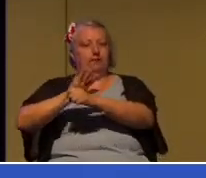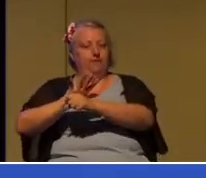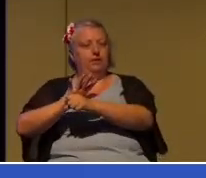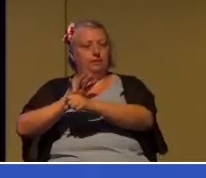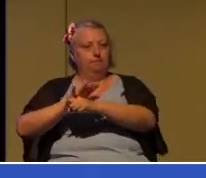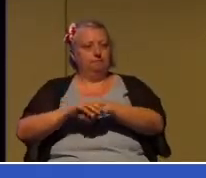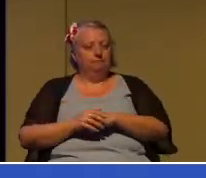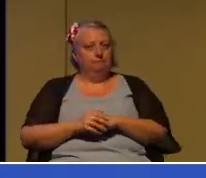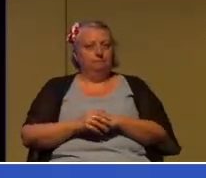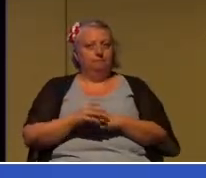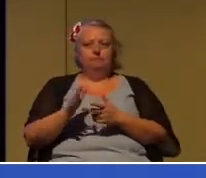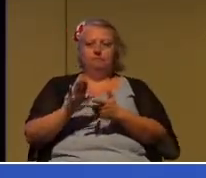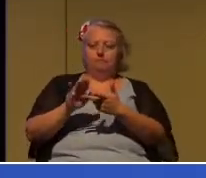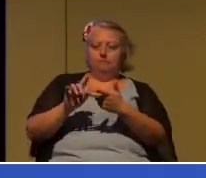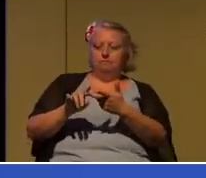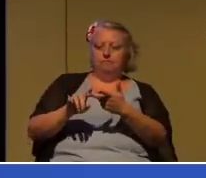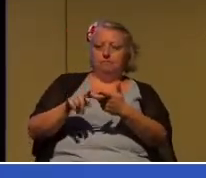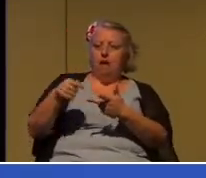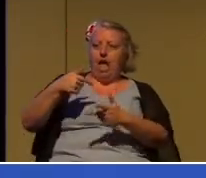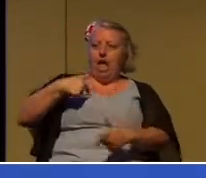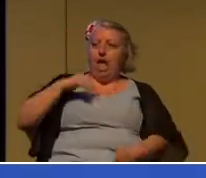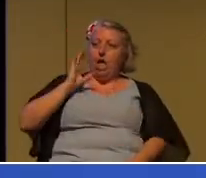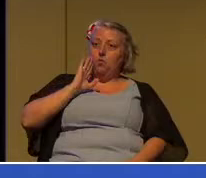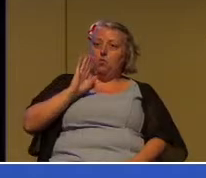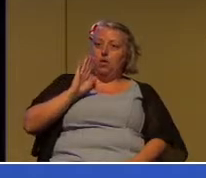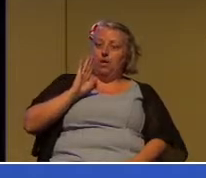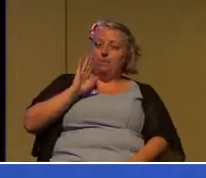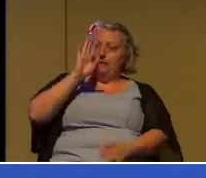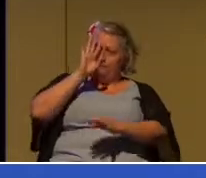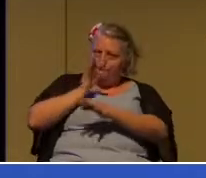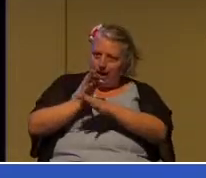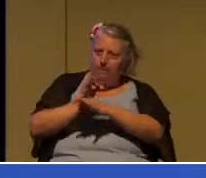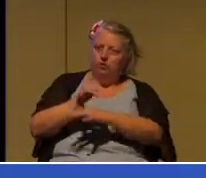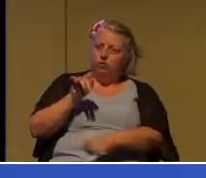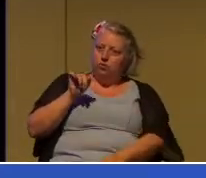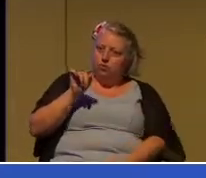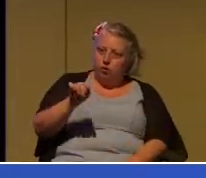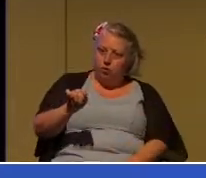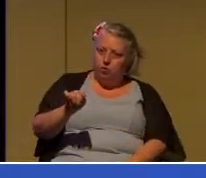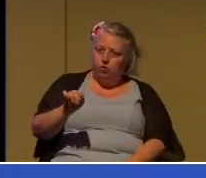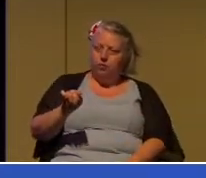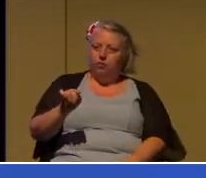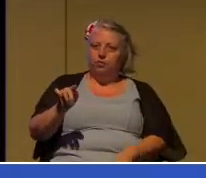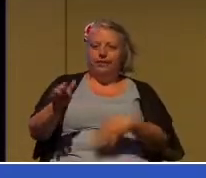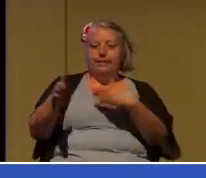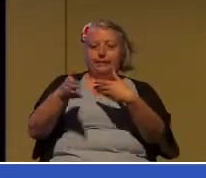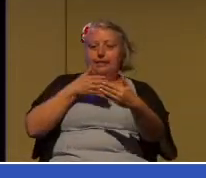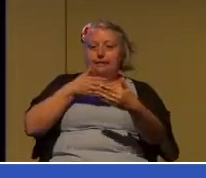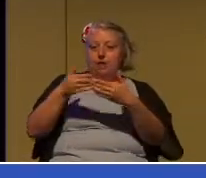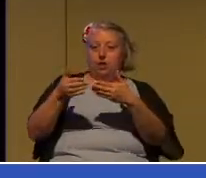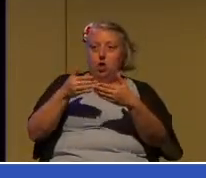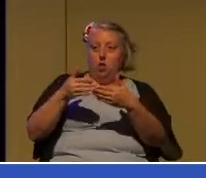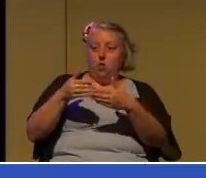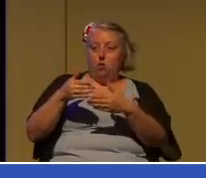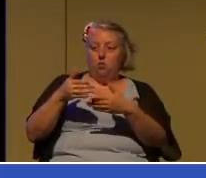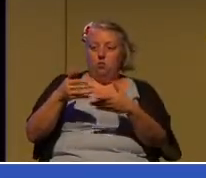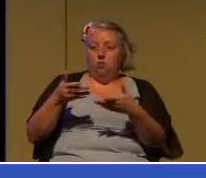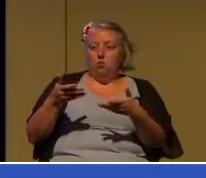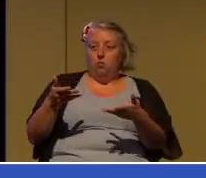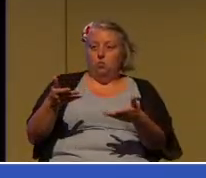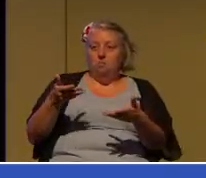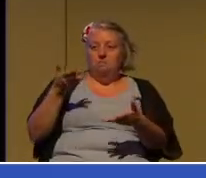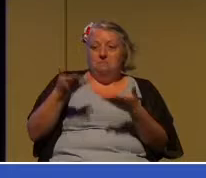will be to you faithful even though this may now